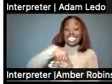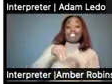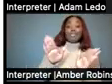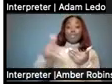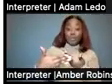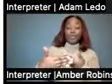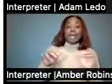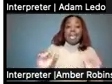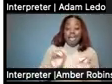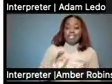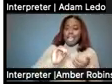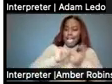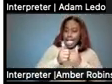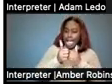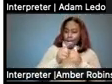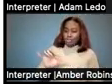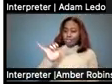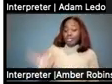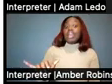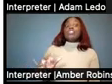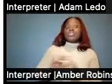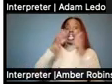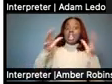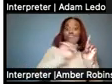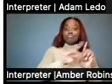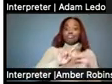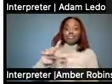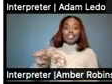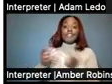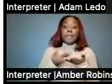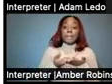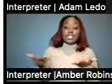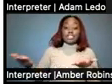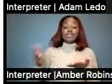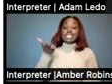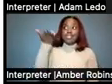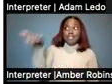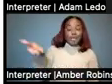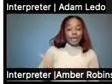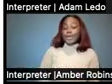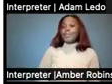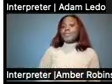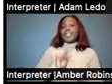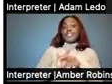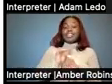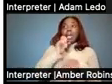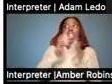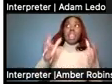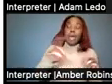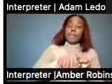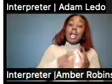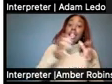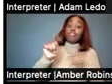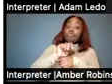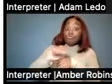And how do we do that? And so there's a lot of different materials out there. I mean, not a lot, but there's a lot of different materials